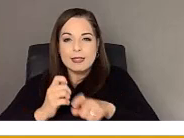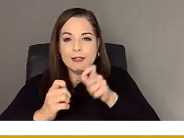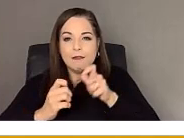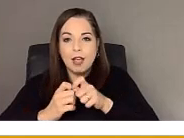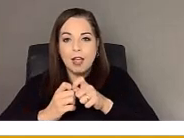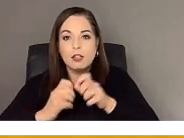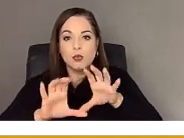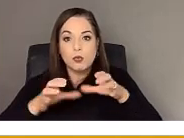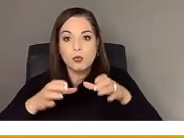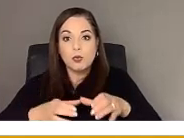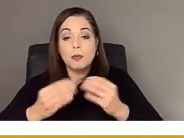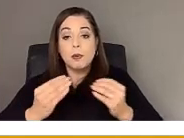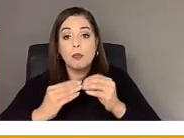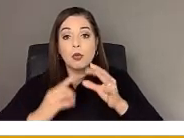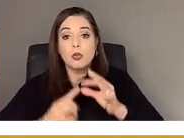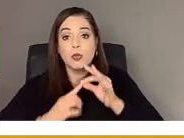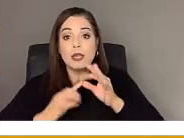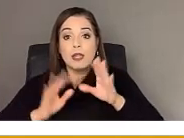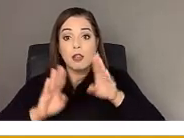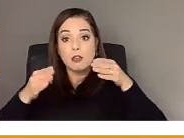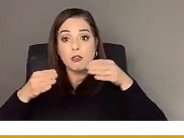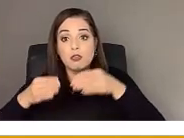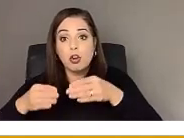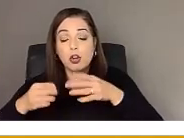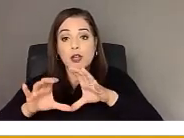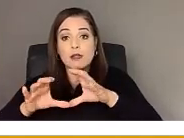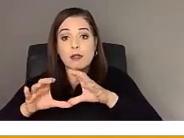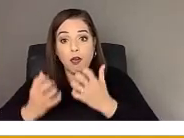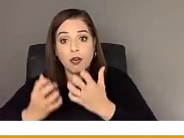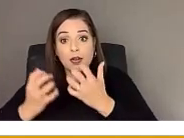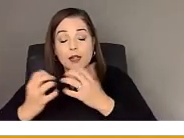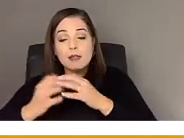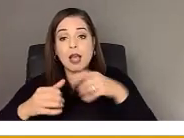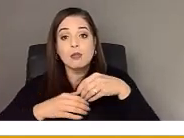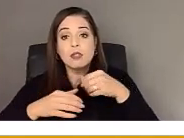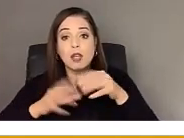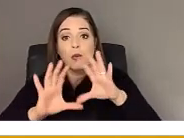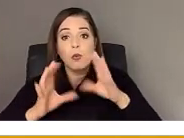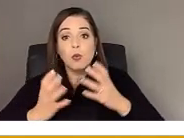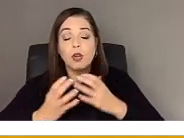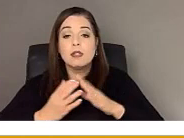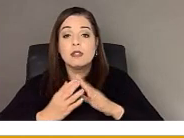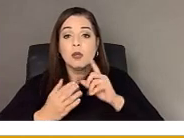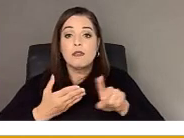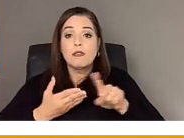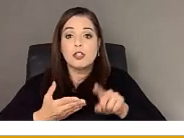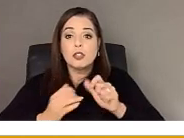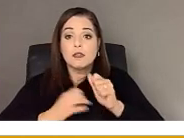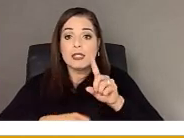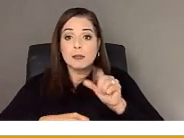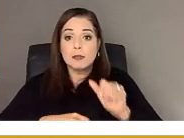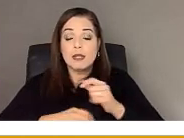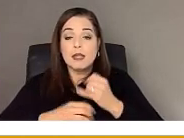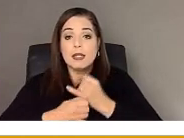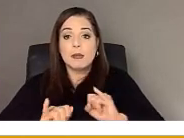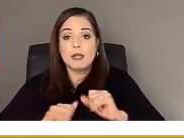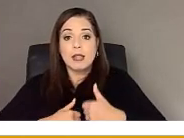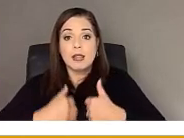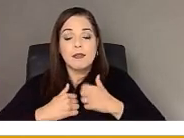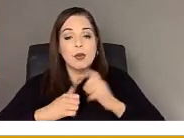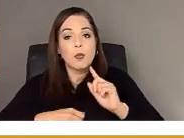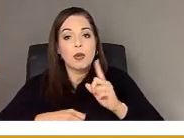unique is the target audience was outside the world of disability research and independent living in which most of our work takes place.